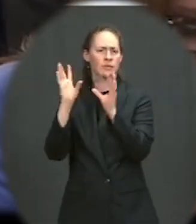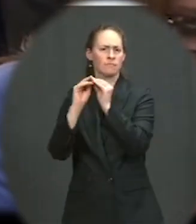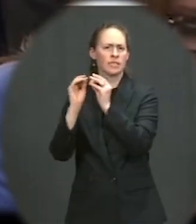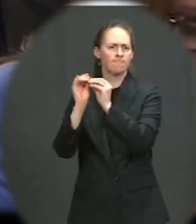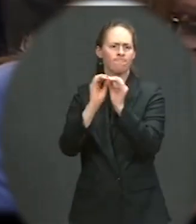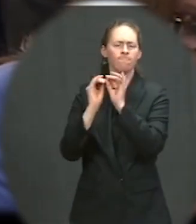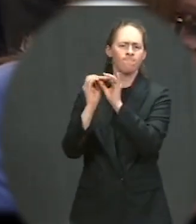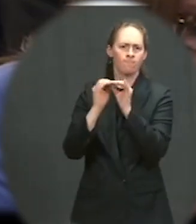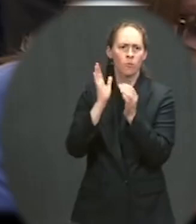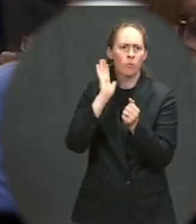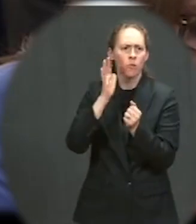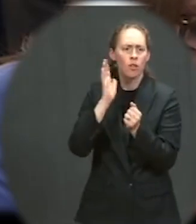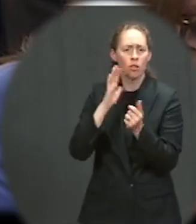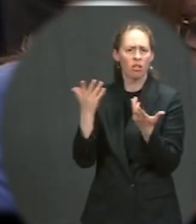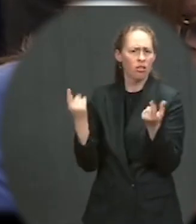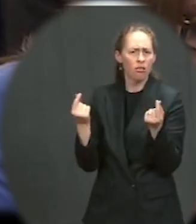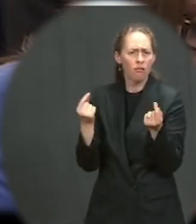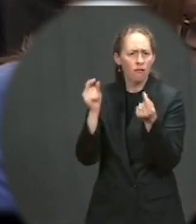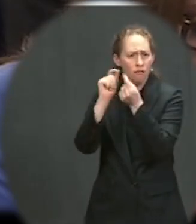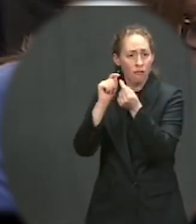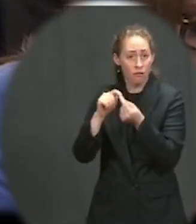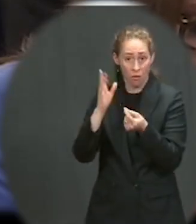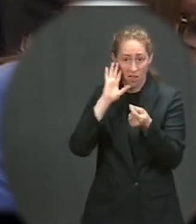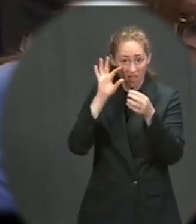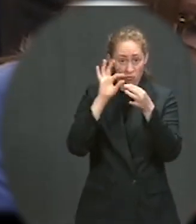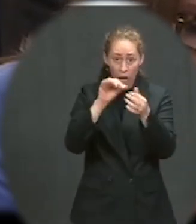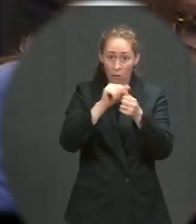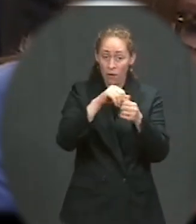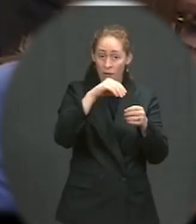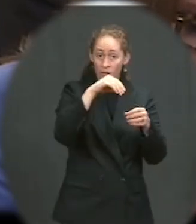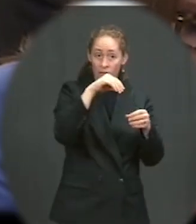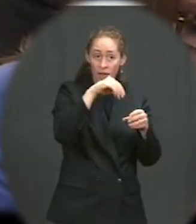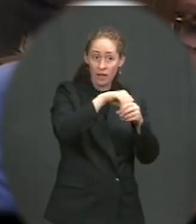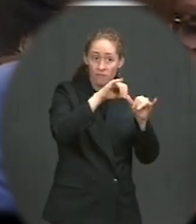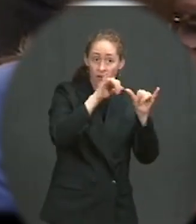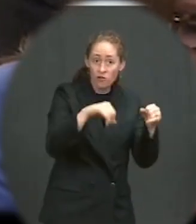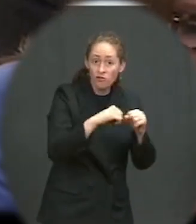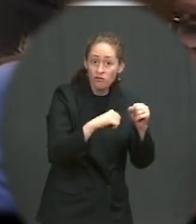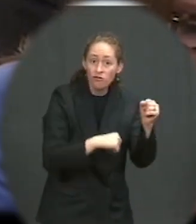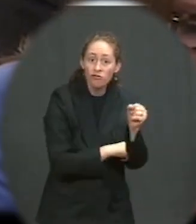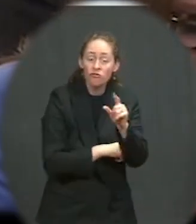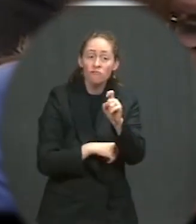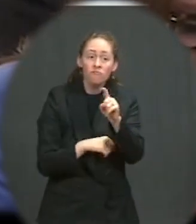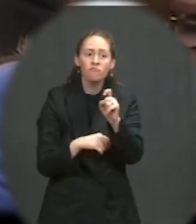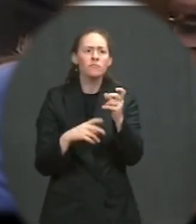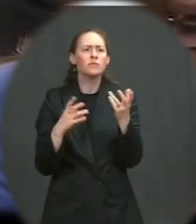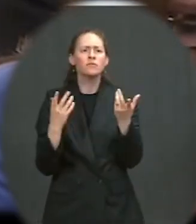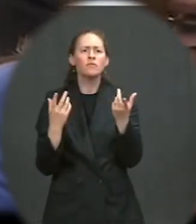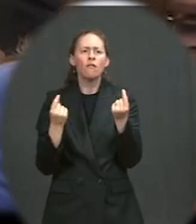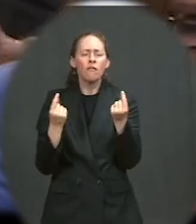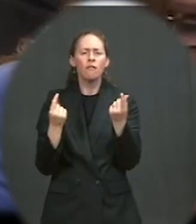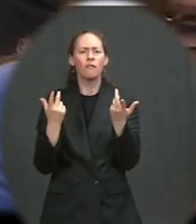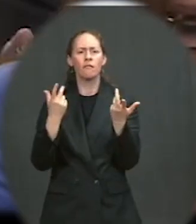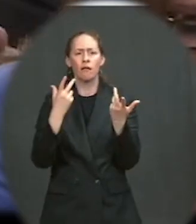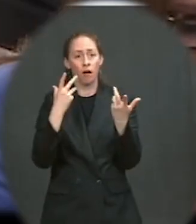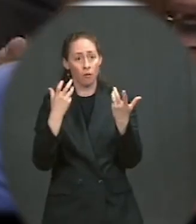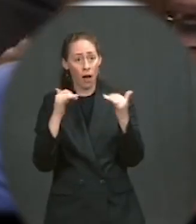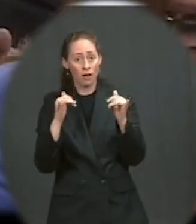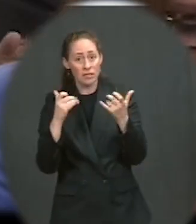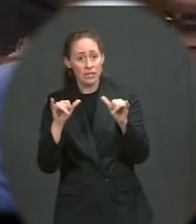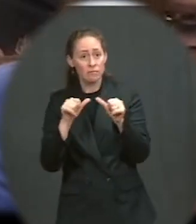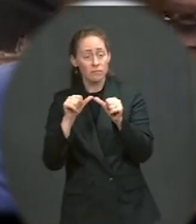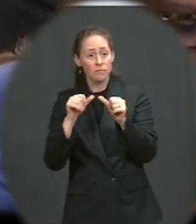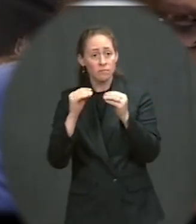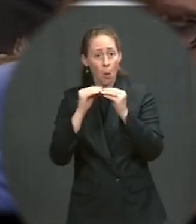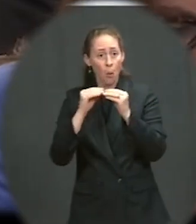infrastructure talks? Are you going to insist on continuing going down the bipartisan route? Or is this going to be a decision point where they may sort of